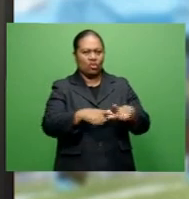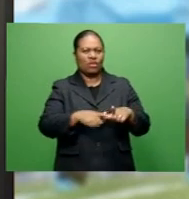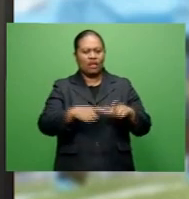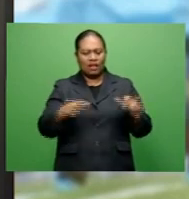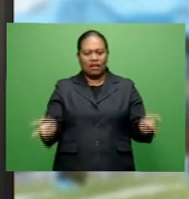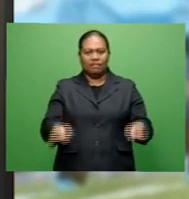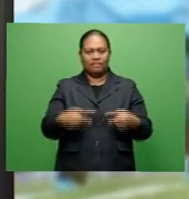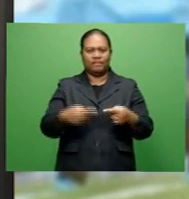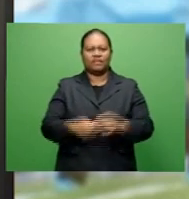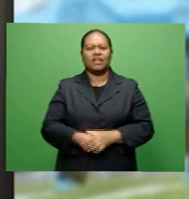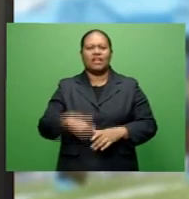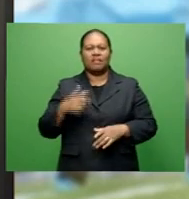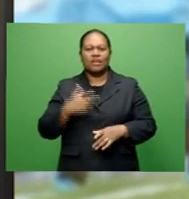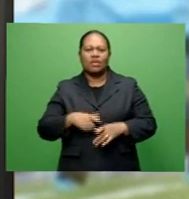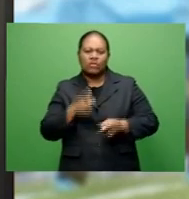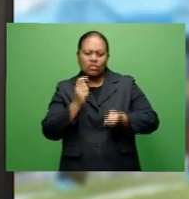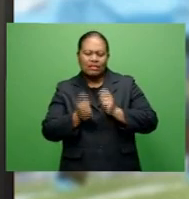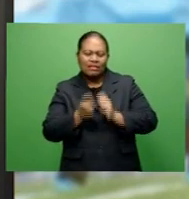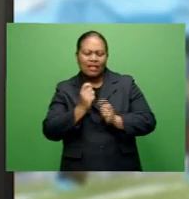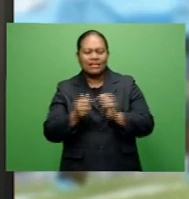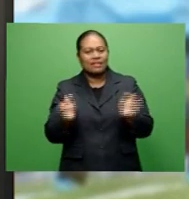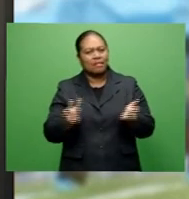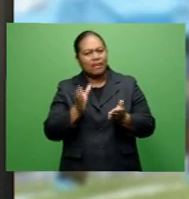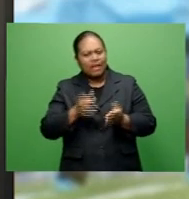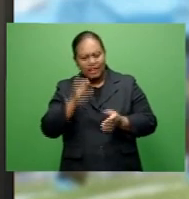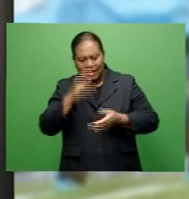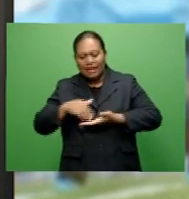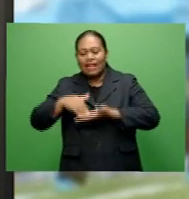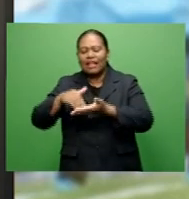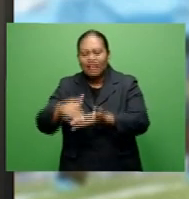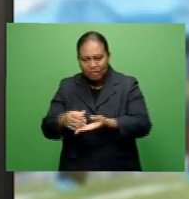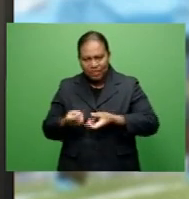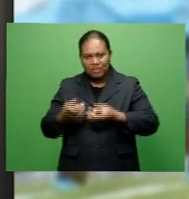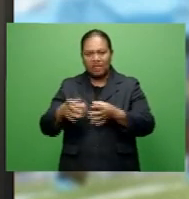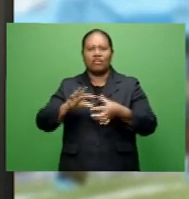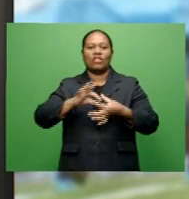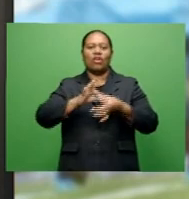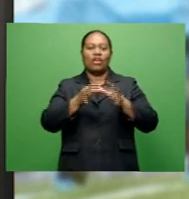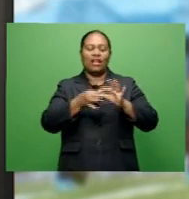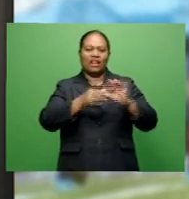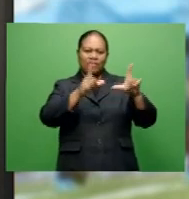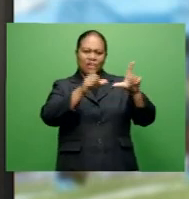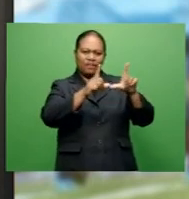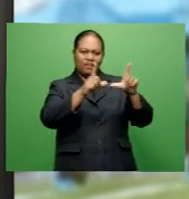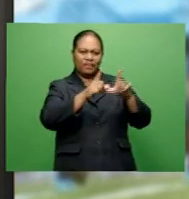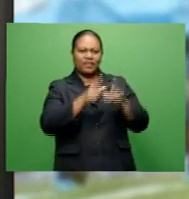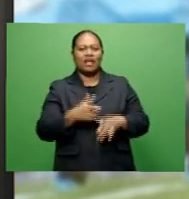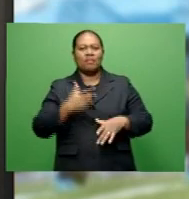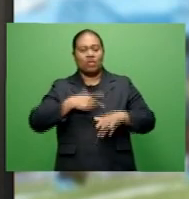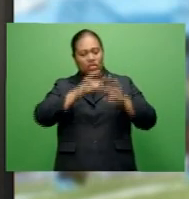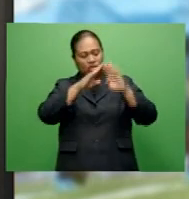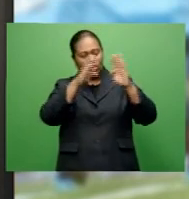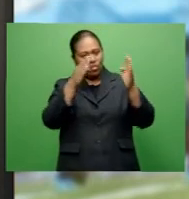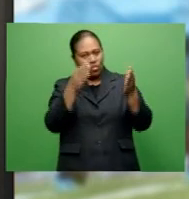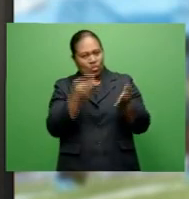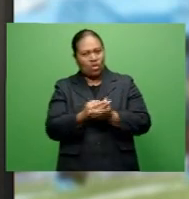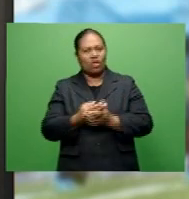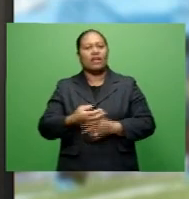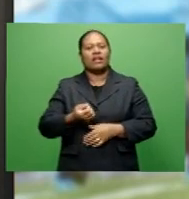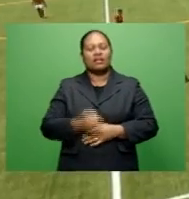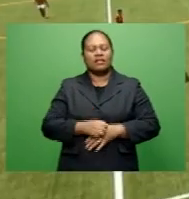This is one of the alternatives to help the team prepare for the Tokyo Olympic Games, since the World Rugby 7 Series is still on hold.